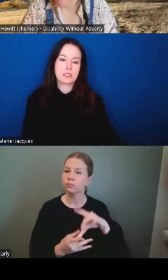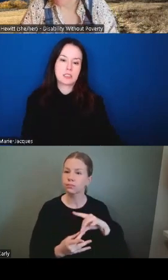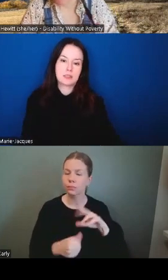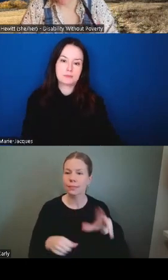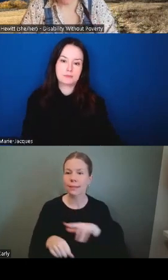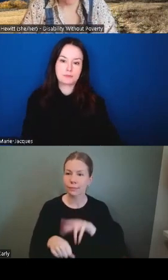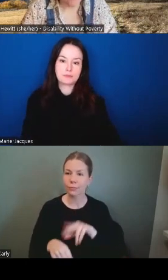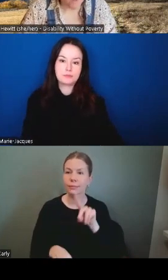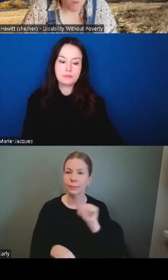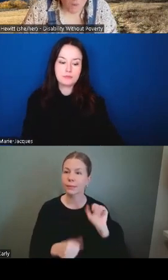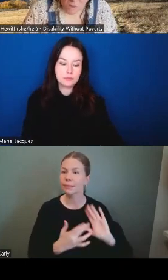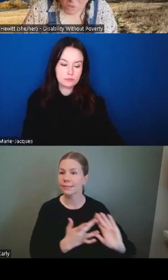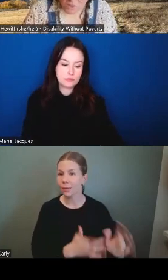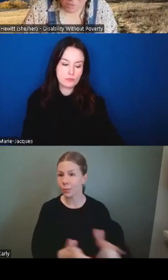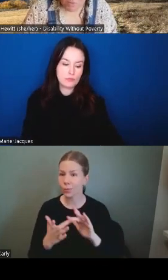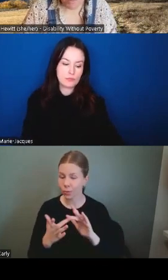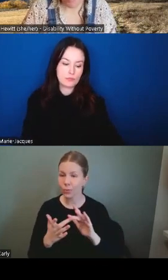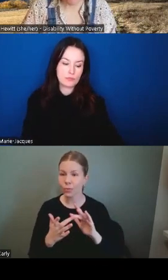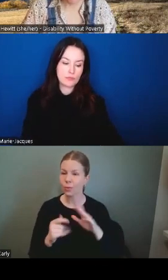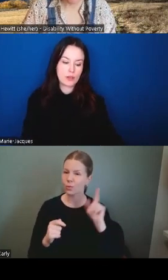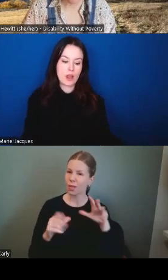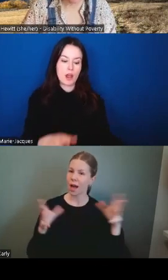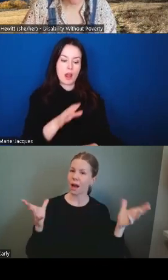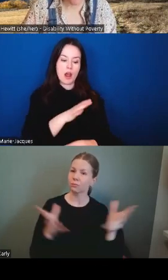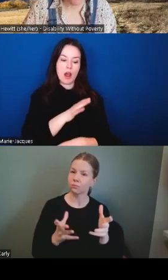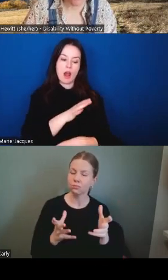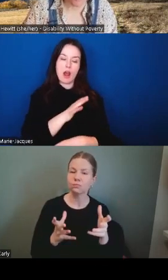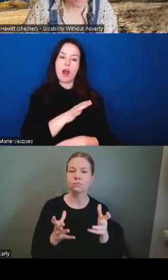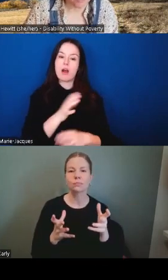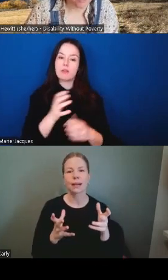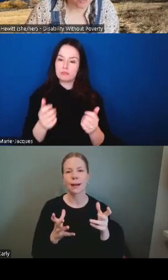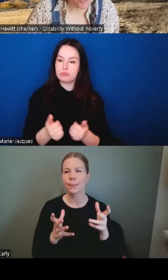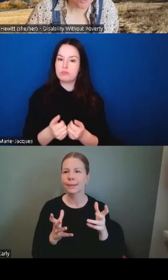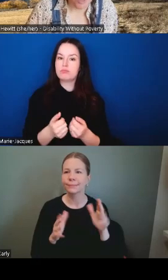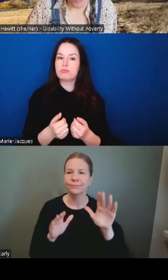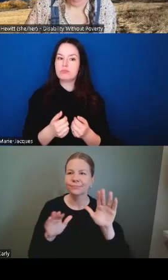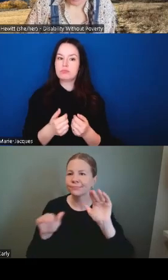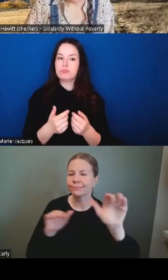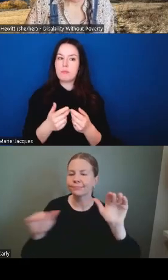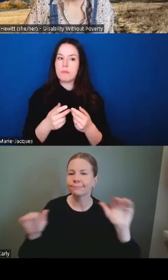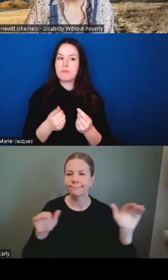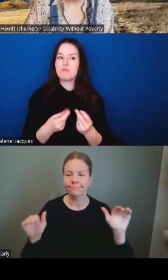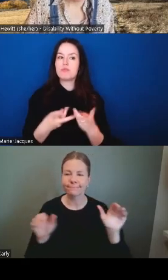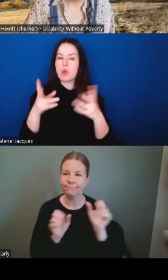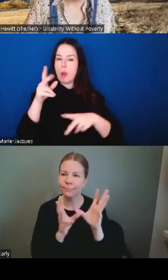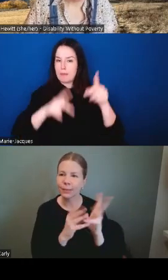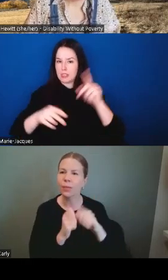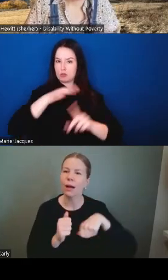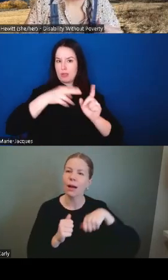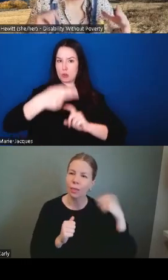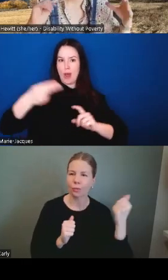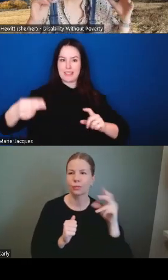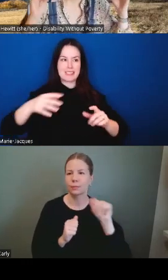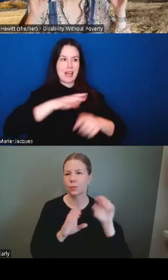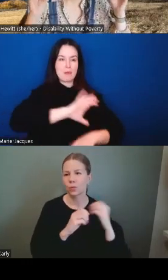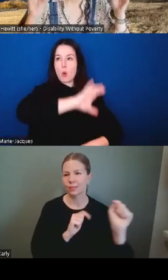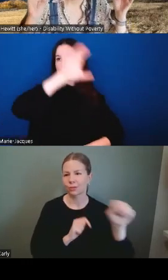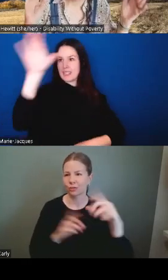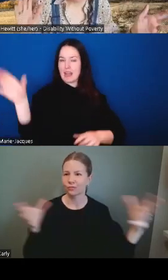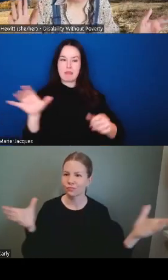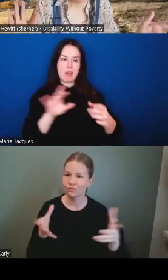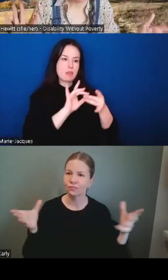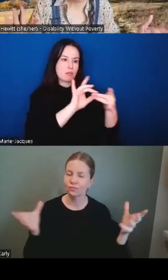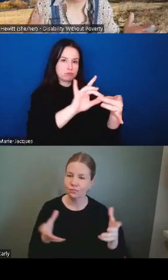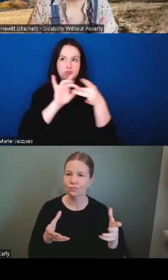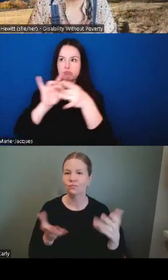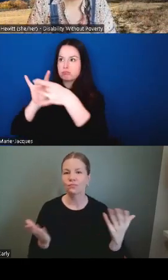we have been meeting so closely with members of other disability organizations and we have been working out i hope you've seen